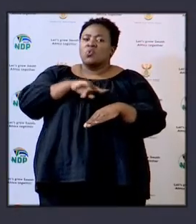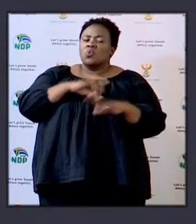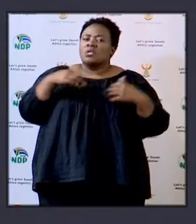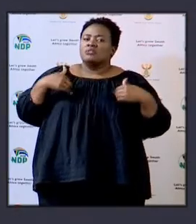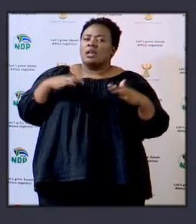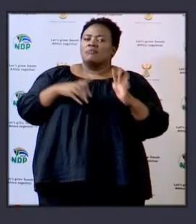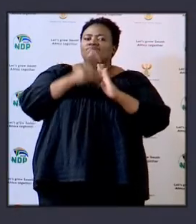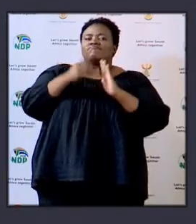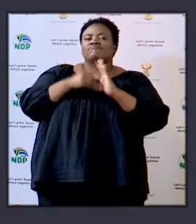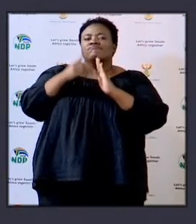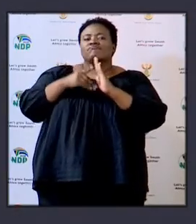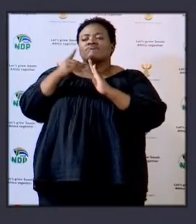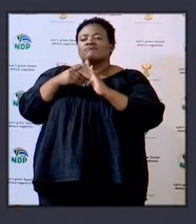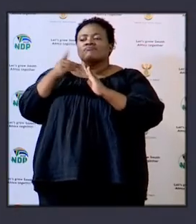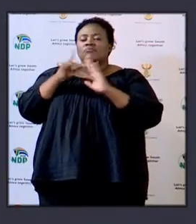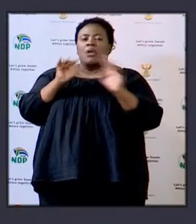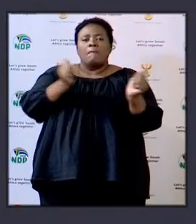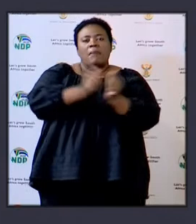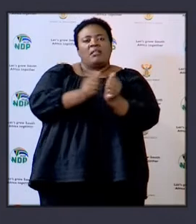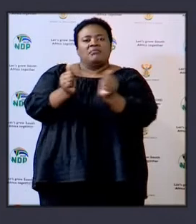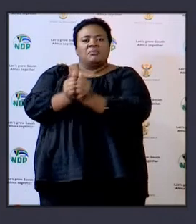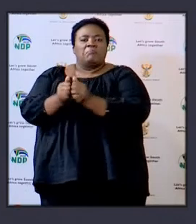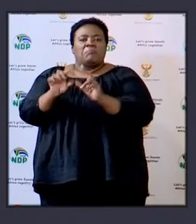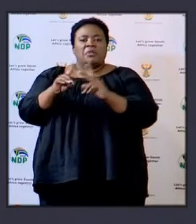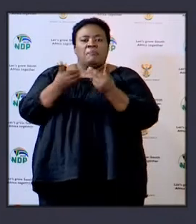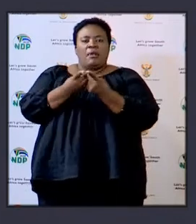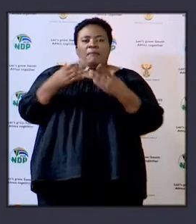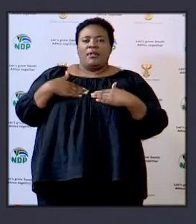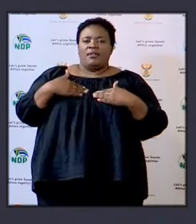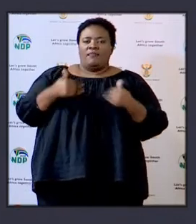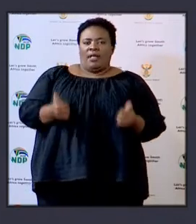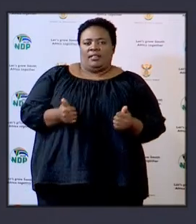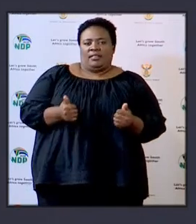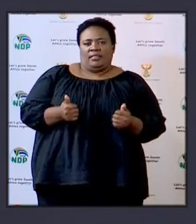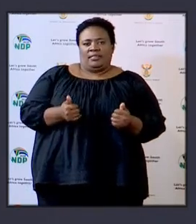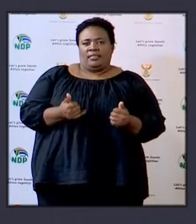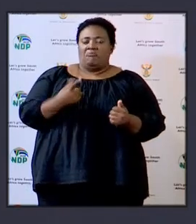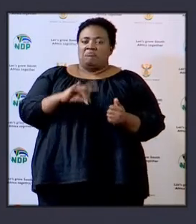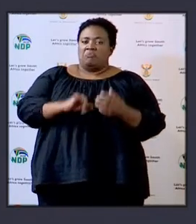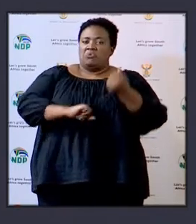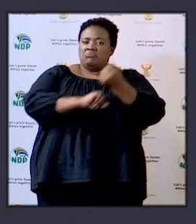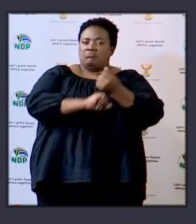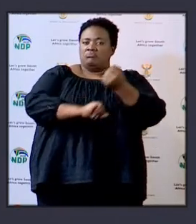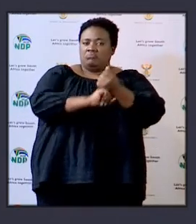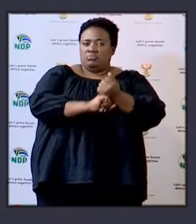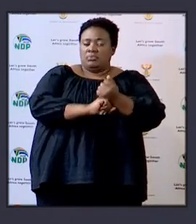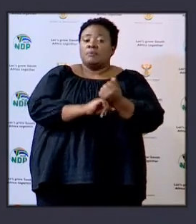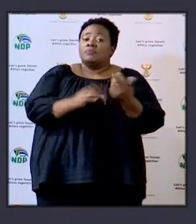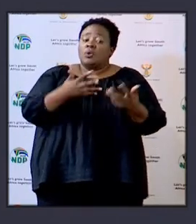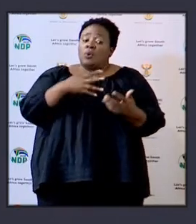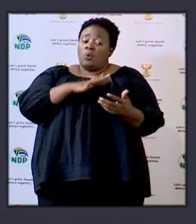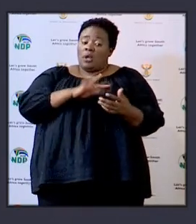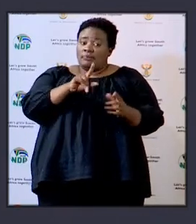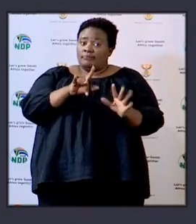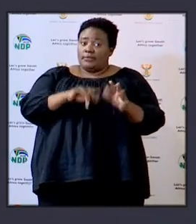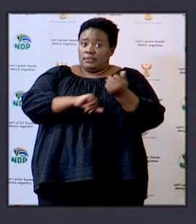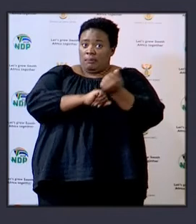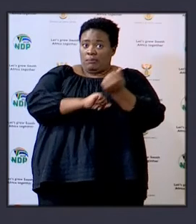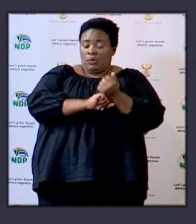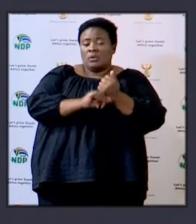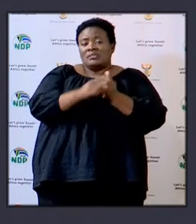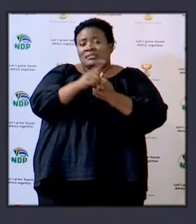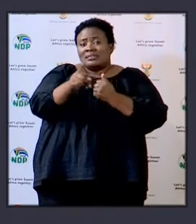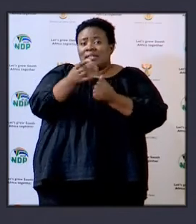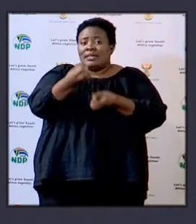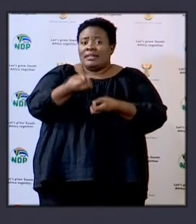developing partnership with the department of health to provide all the relevant support and we want to go through the kind of support that